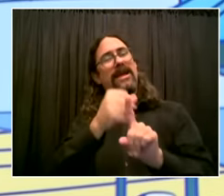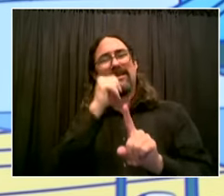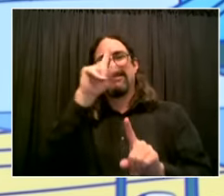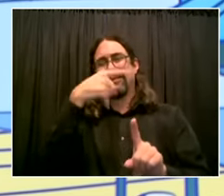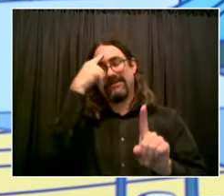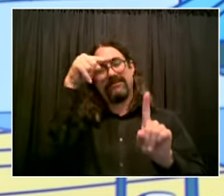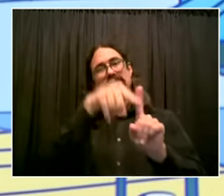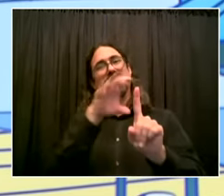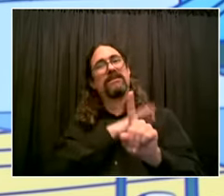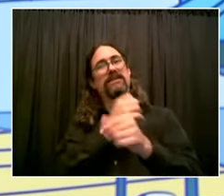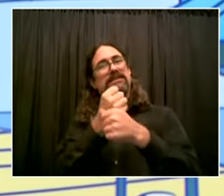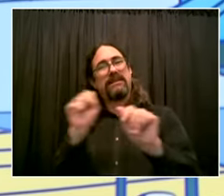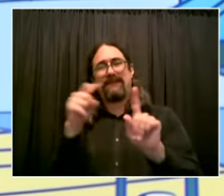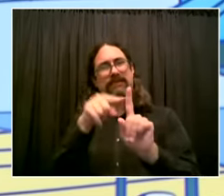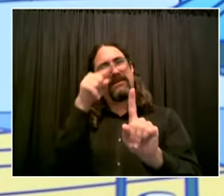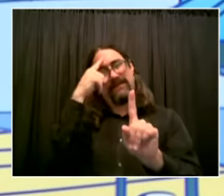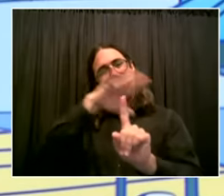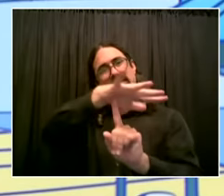as soon as each one is ready